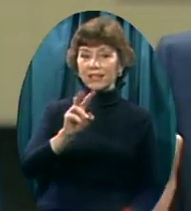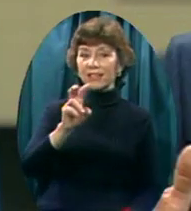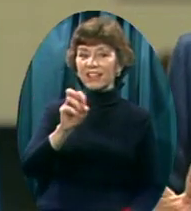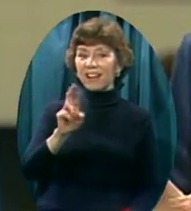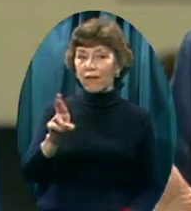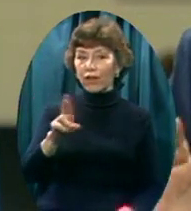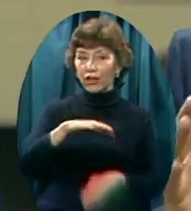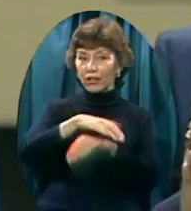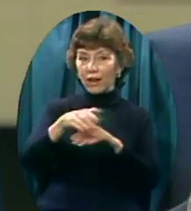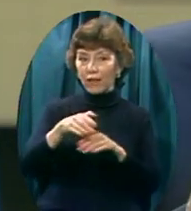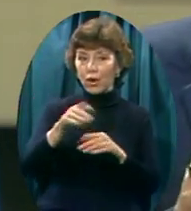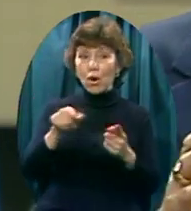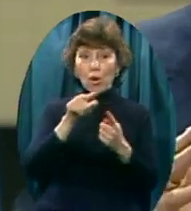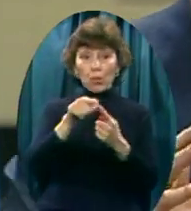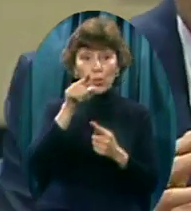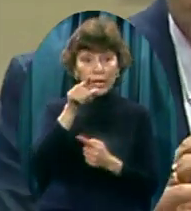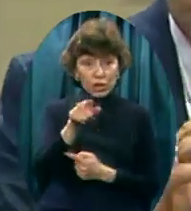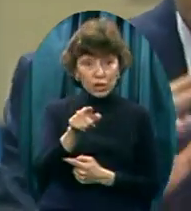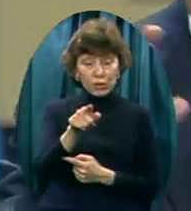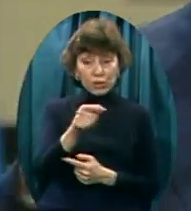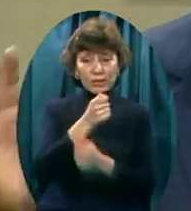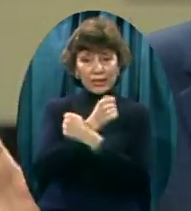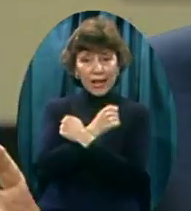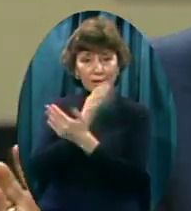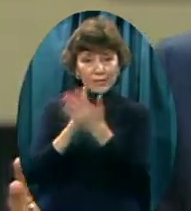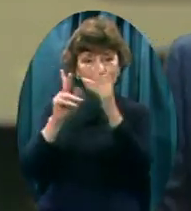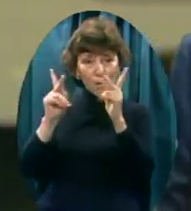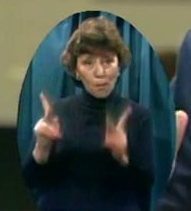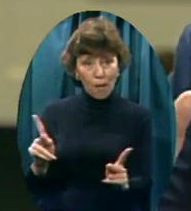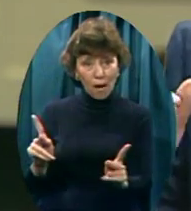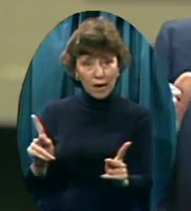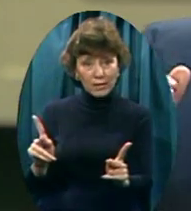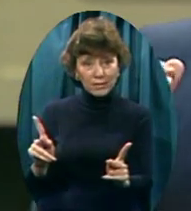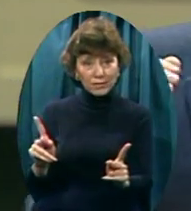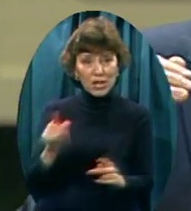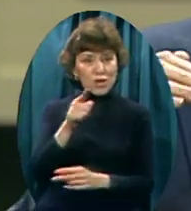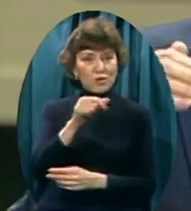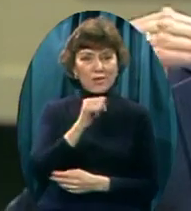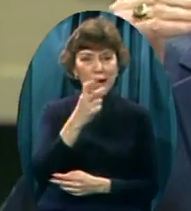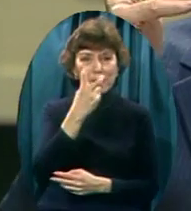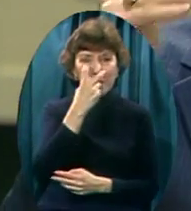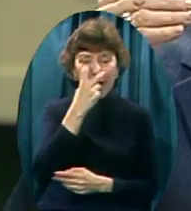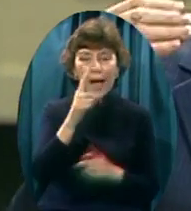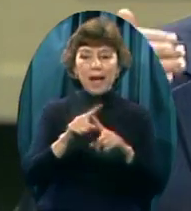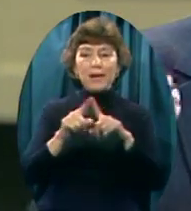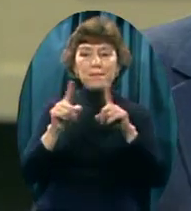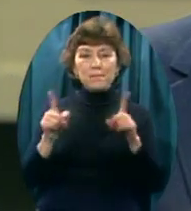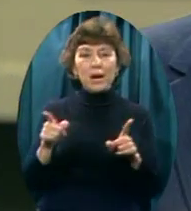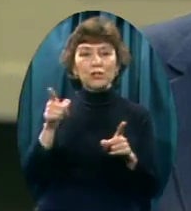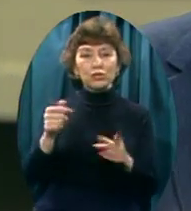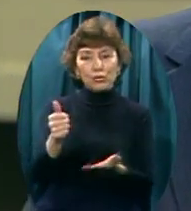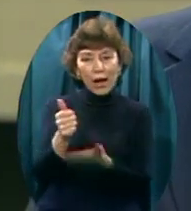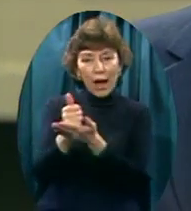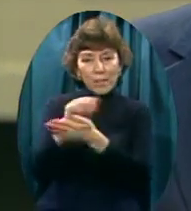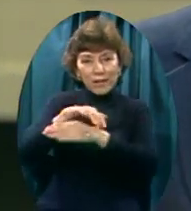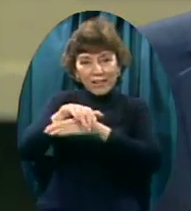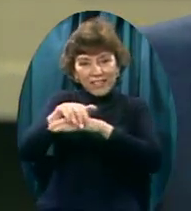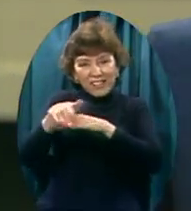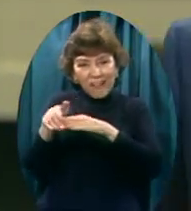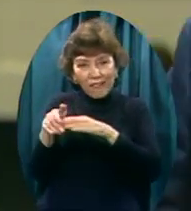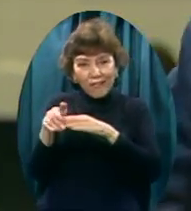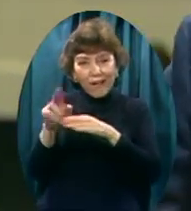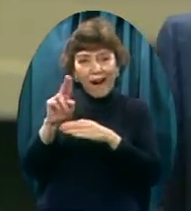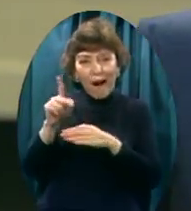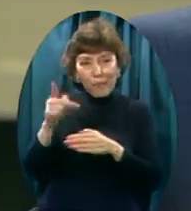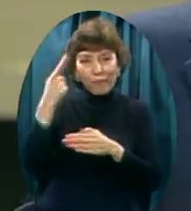deceitfulness But if you love somebody Though you're not blind You really are blind To their frailties And failures Someone said That a